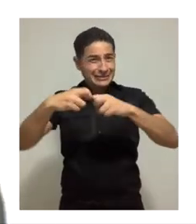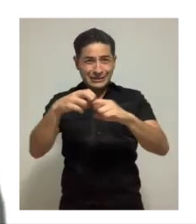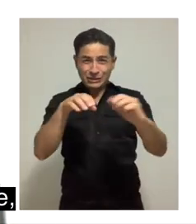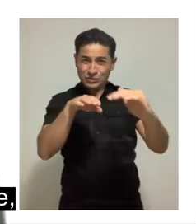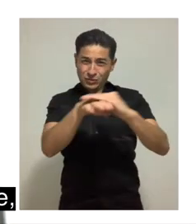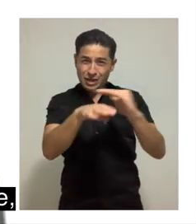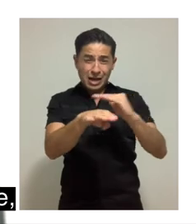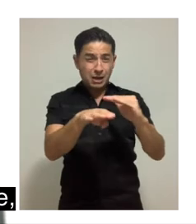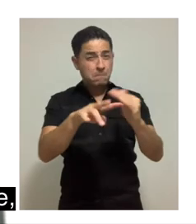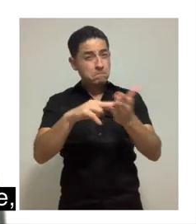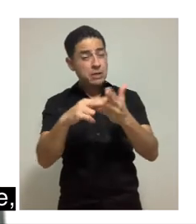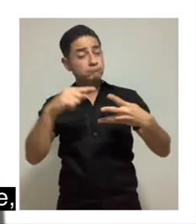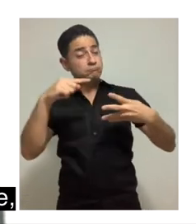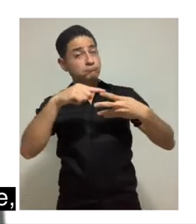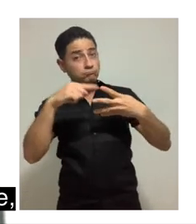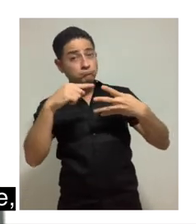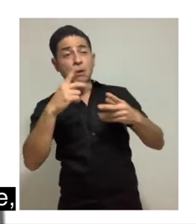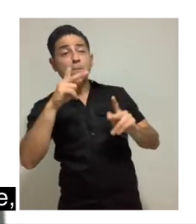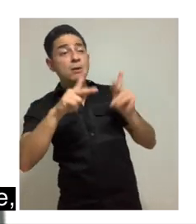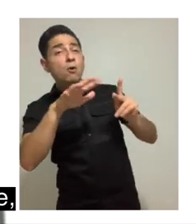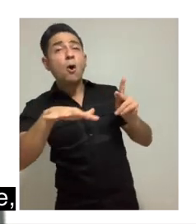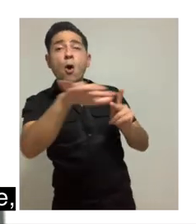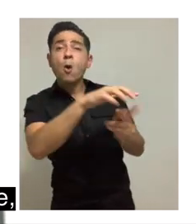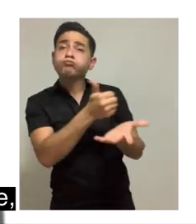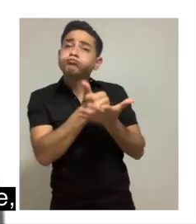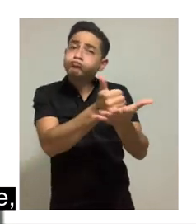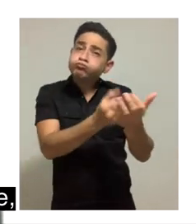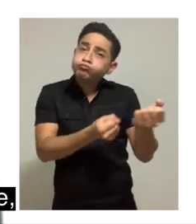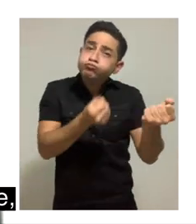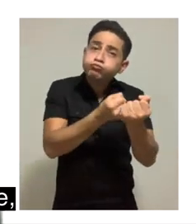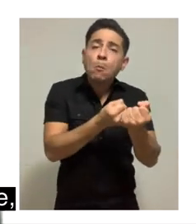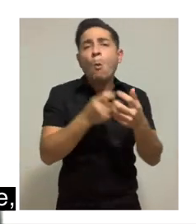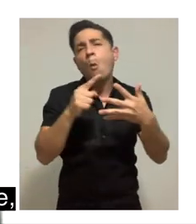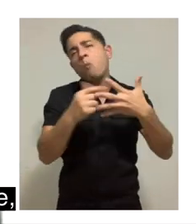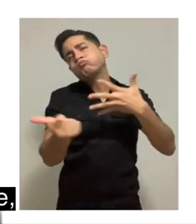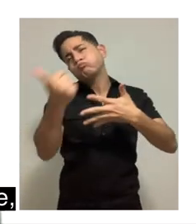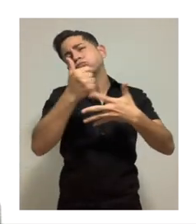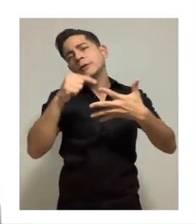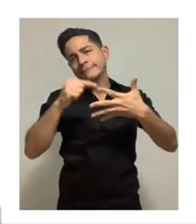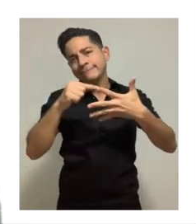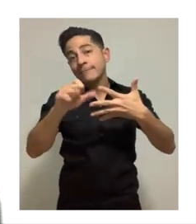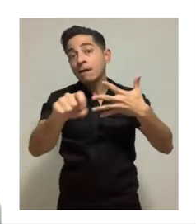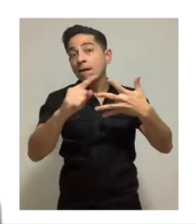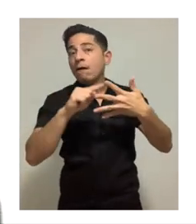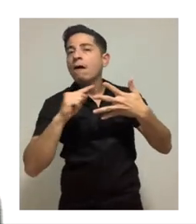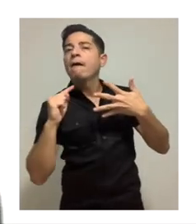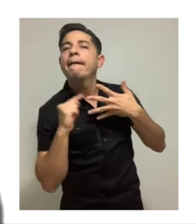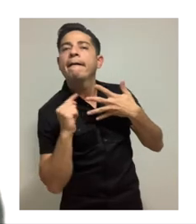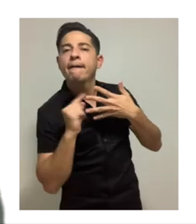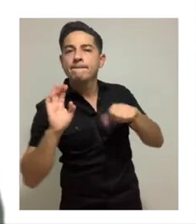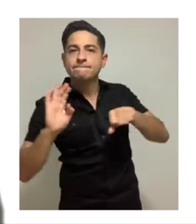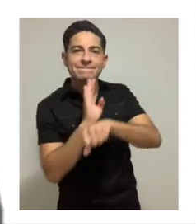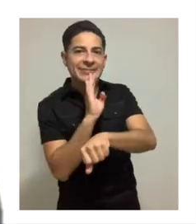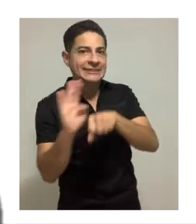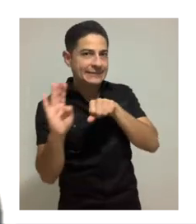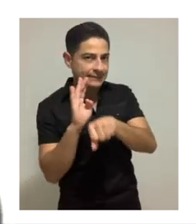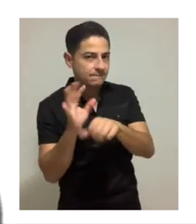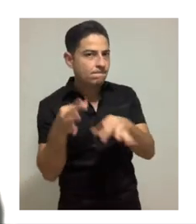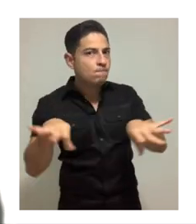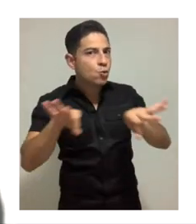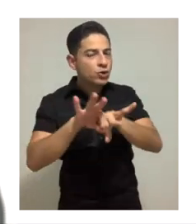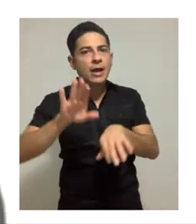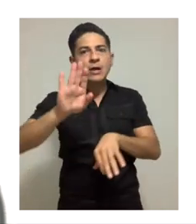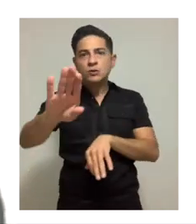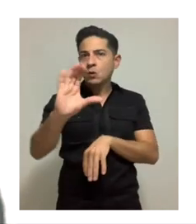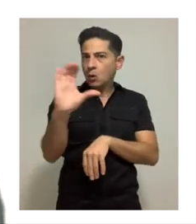the issues of accessibility go far beyond the social benefit case, which of course is primary. But there's a very good